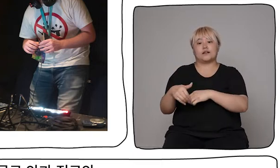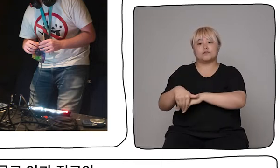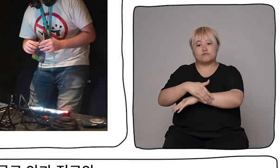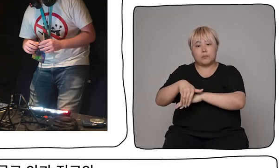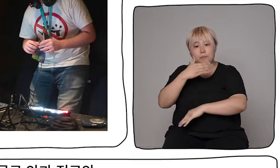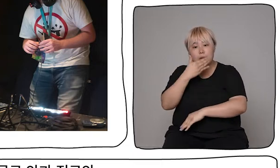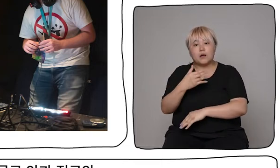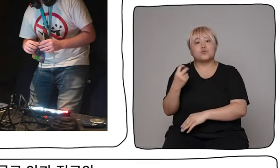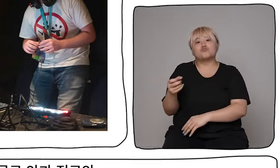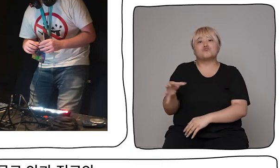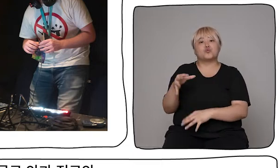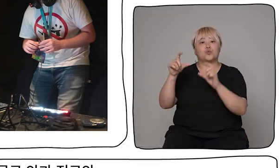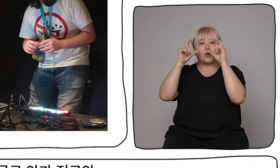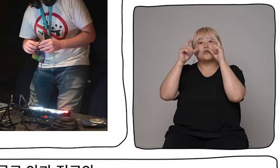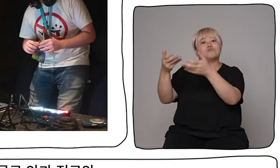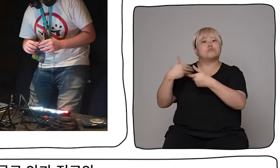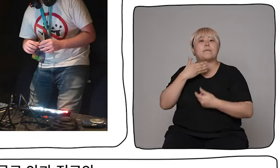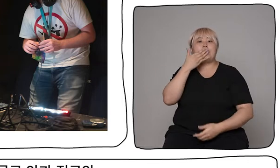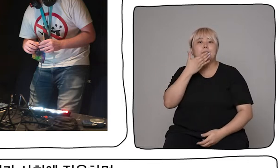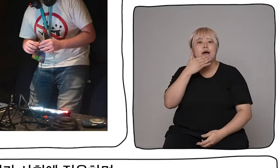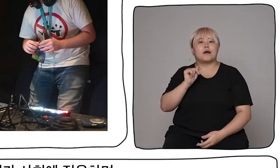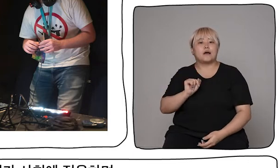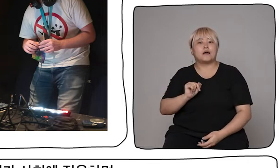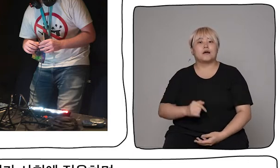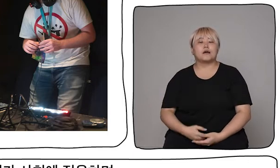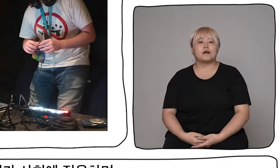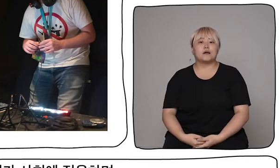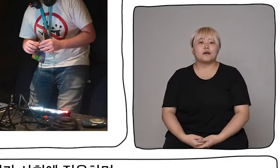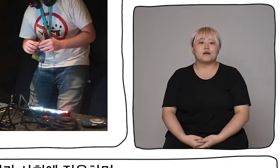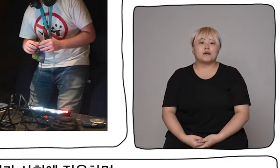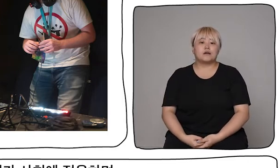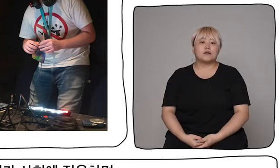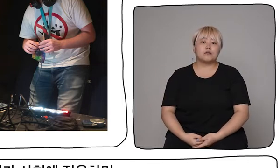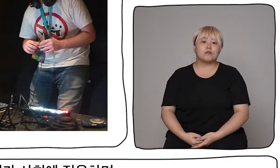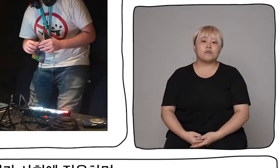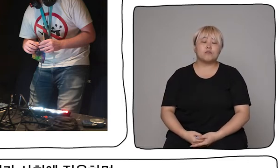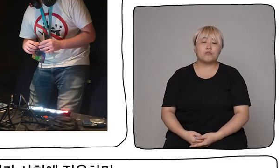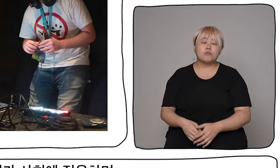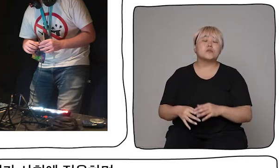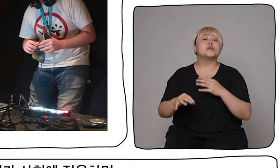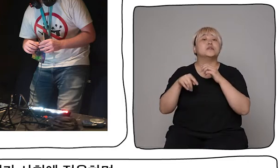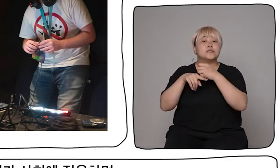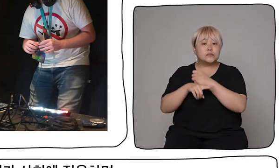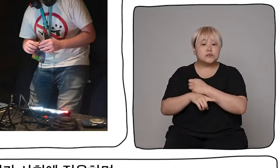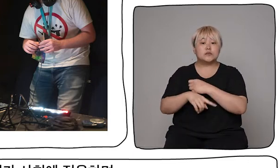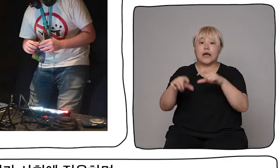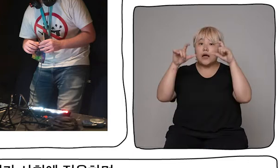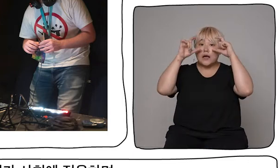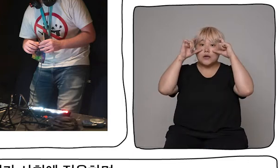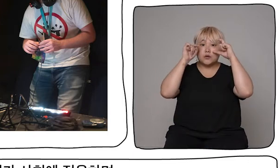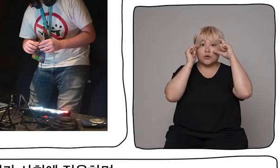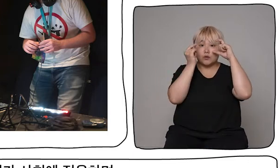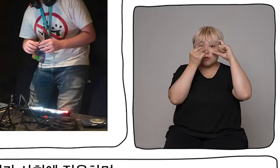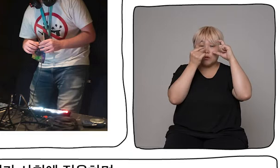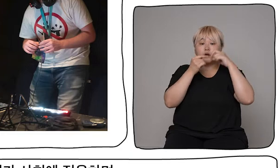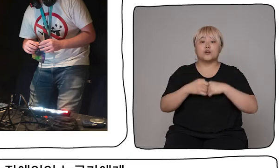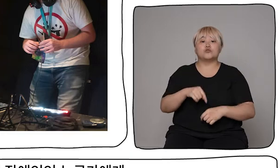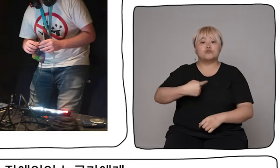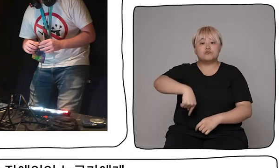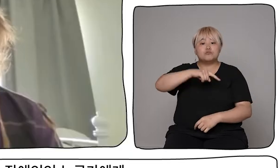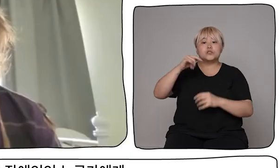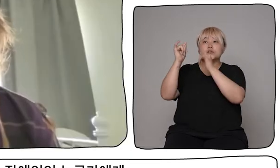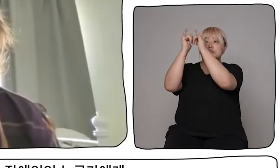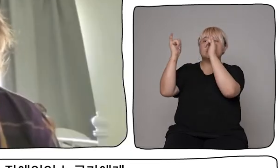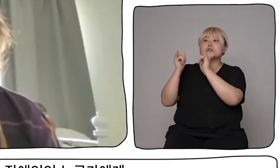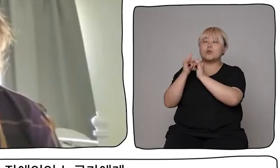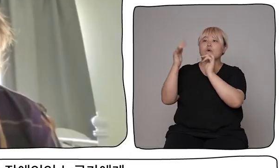Whereas if you needed, and that then obviously with that glasses, that helps you fit into society and not be disabled by